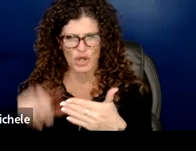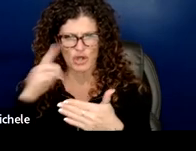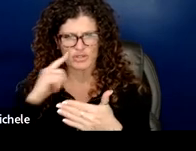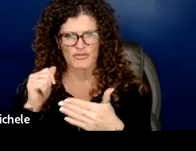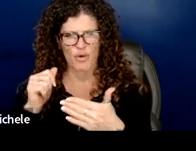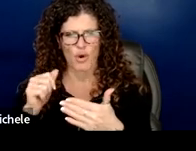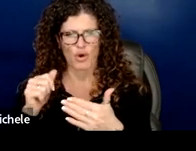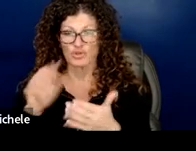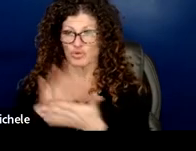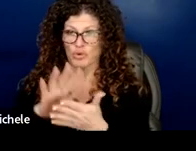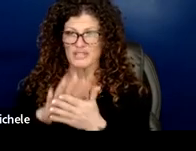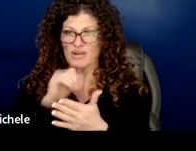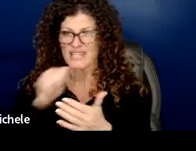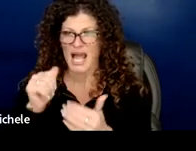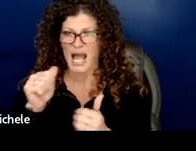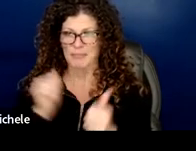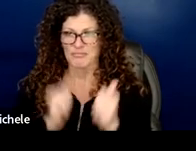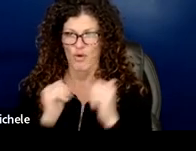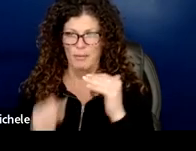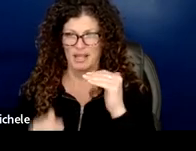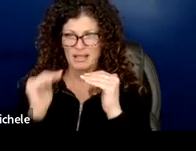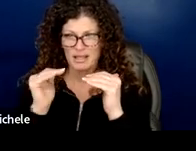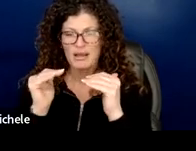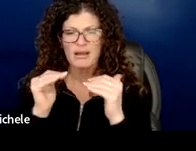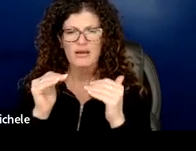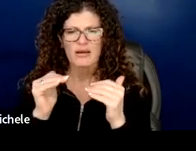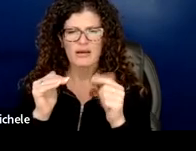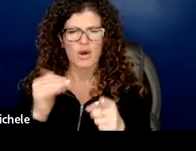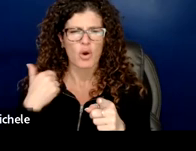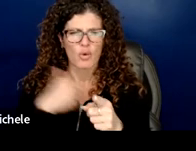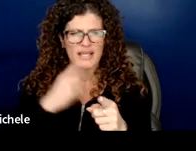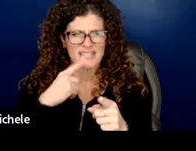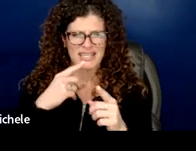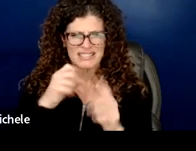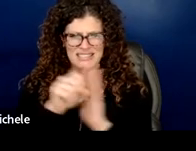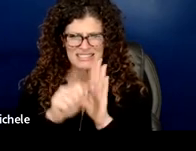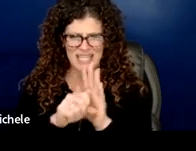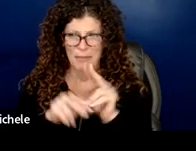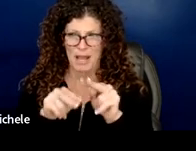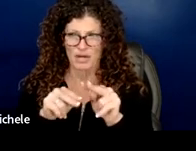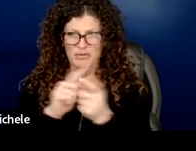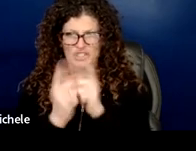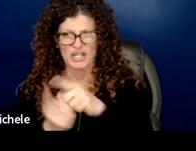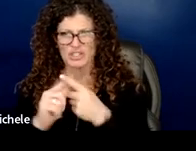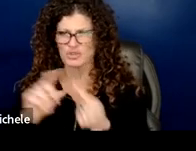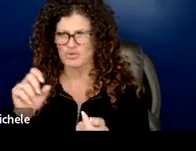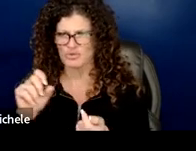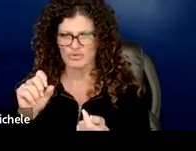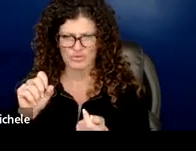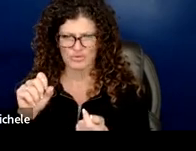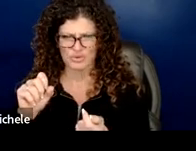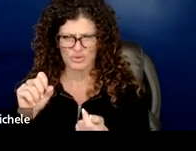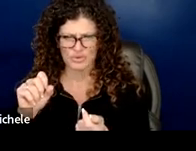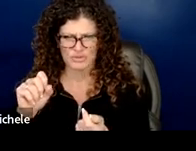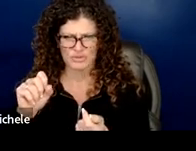language about state monitoring and turnaround status and i feel like i know why but i wonder if